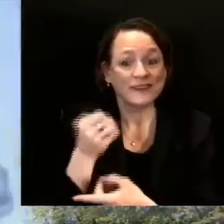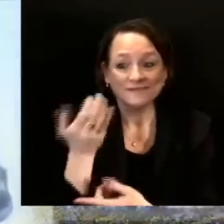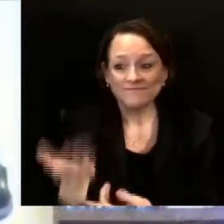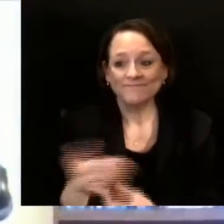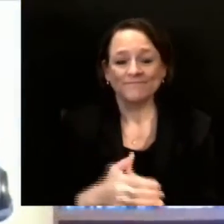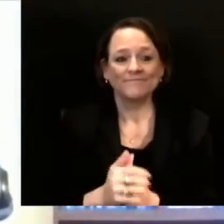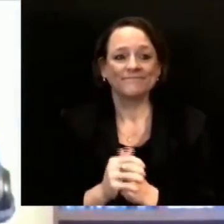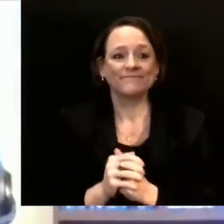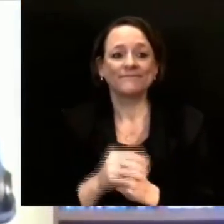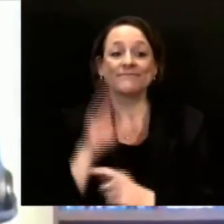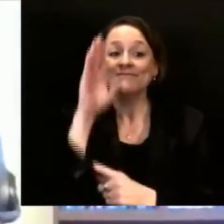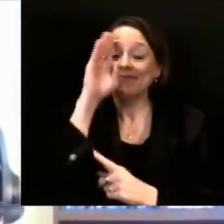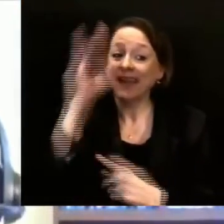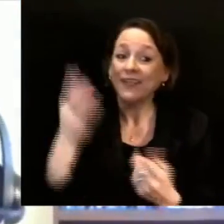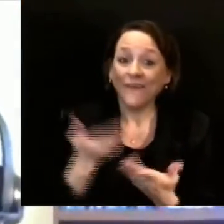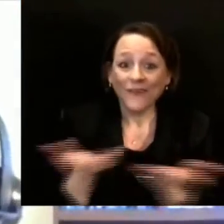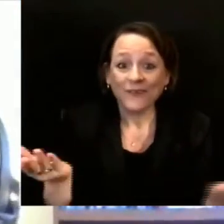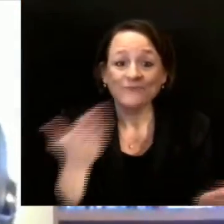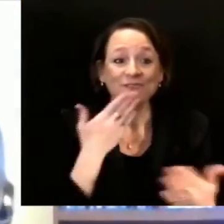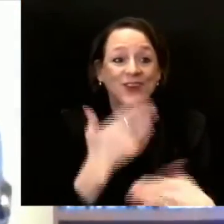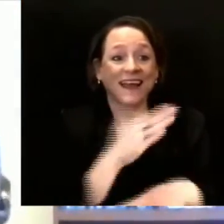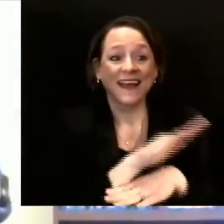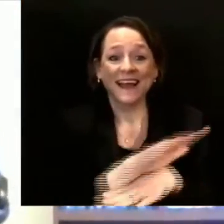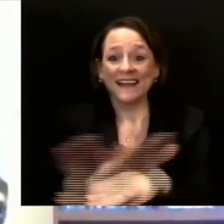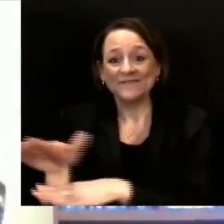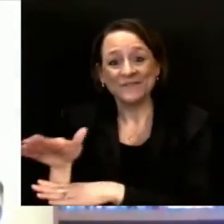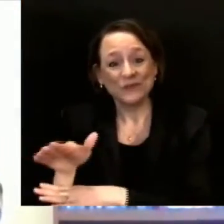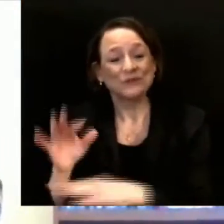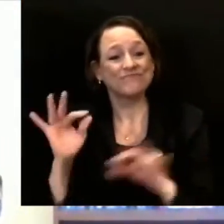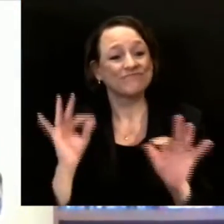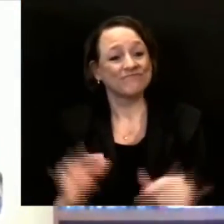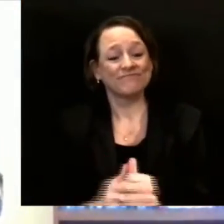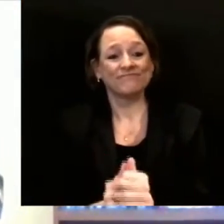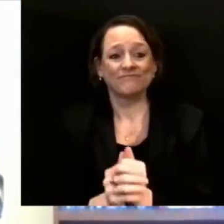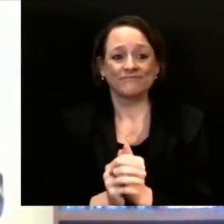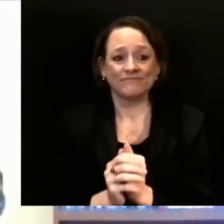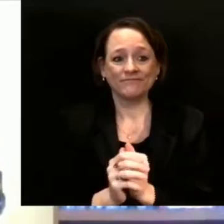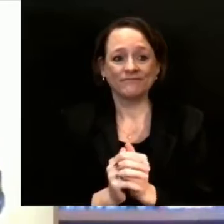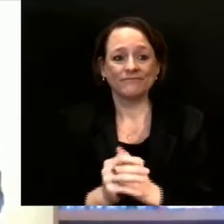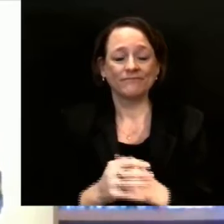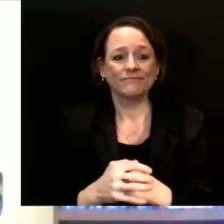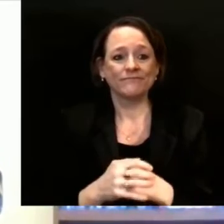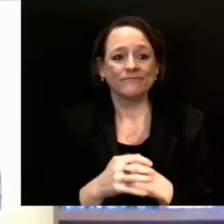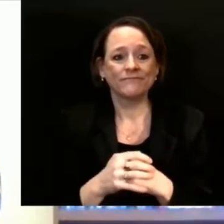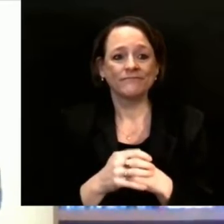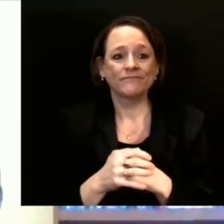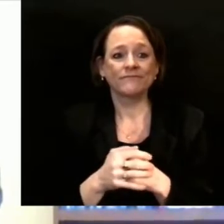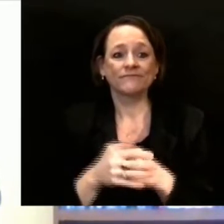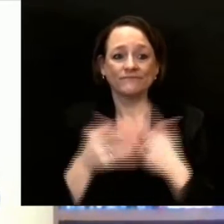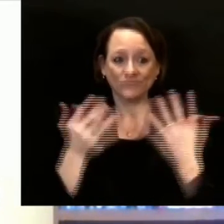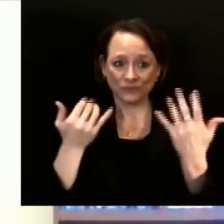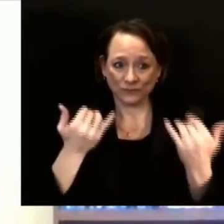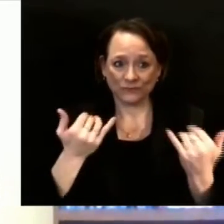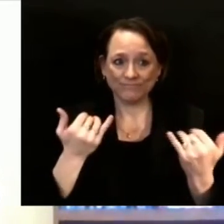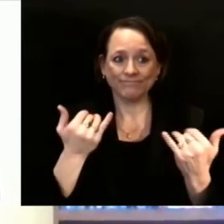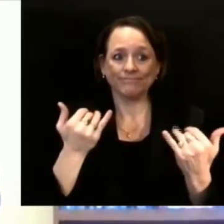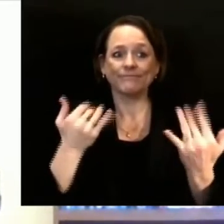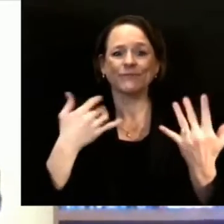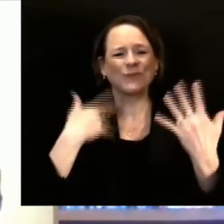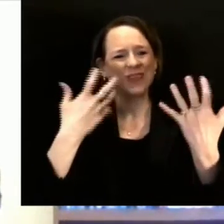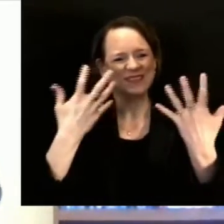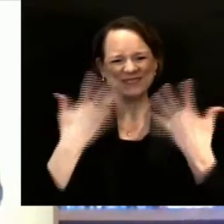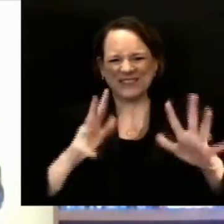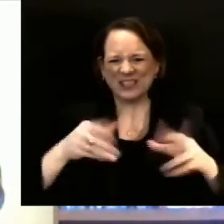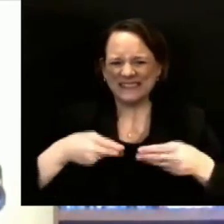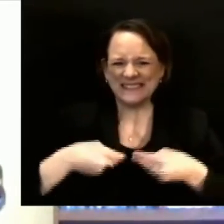Good afternoon and thank you for joining us. As of today, we have administered 362